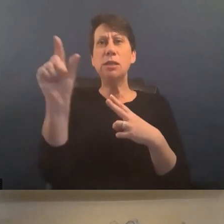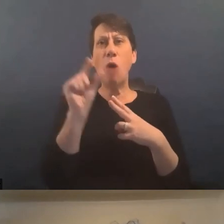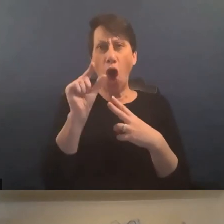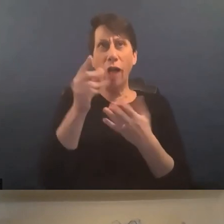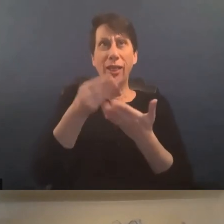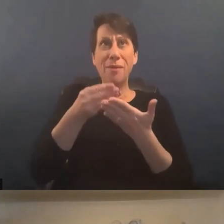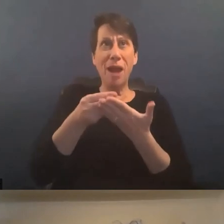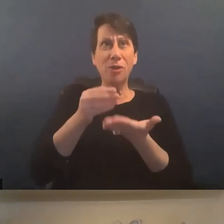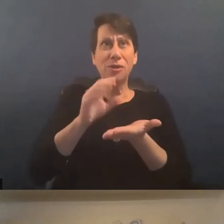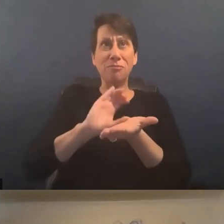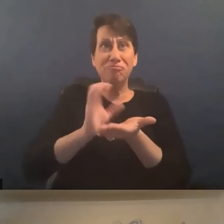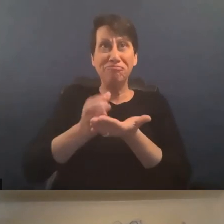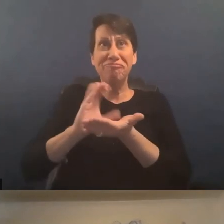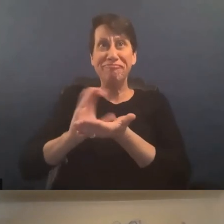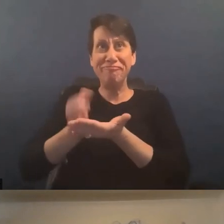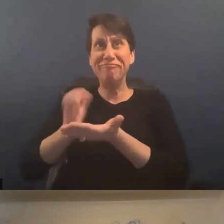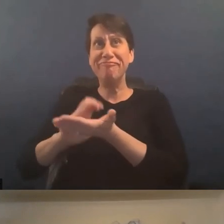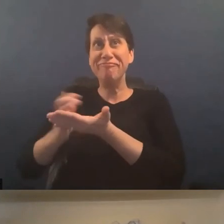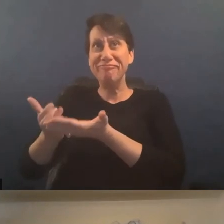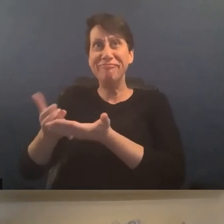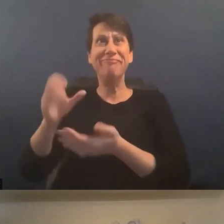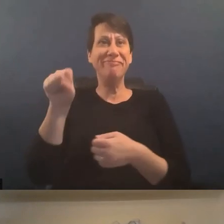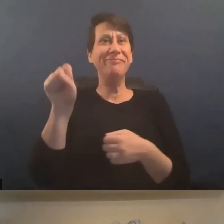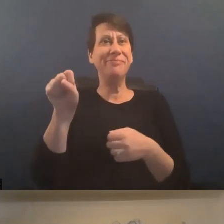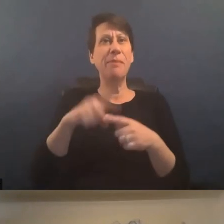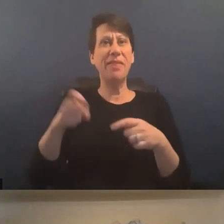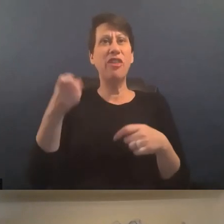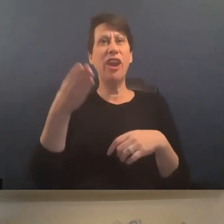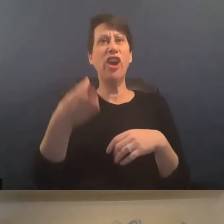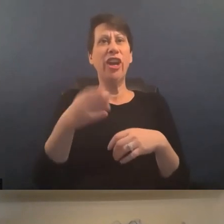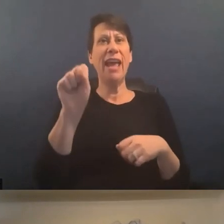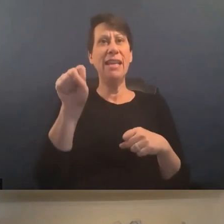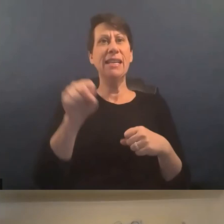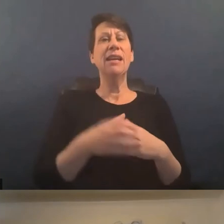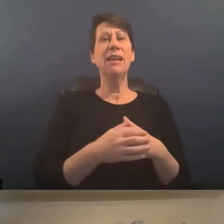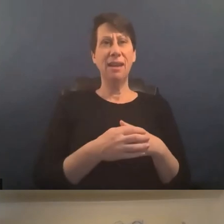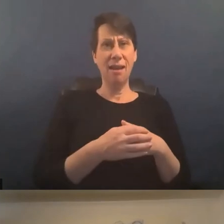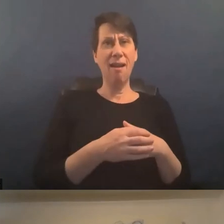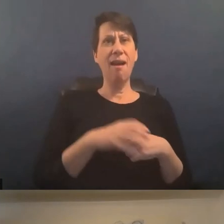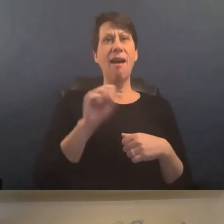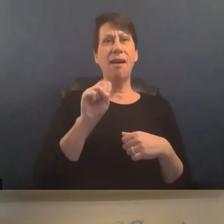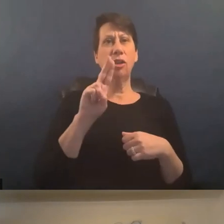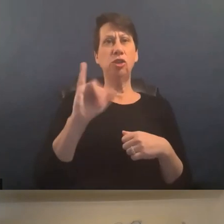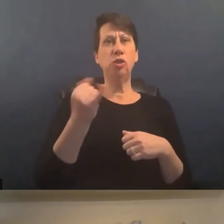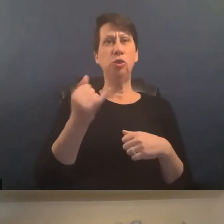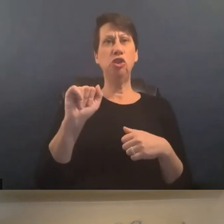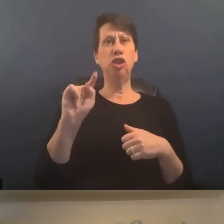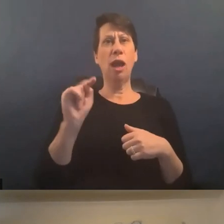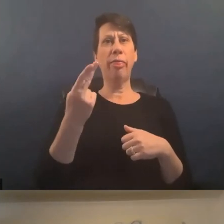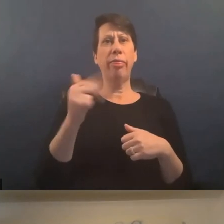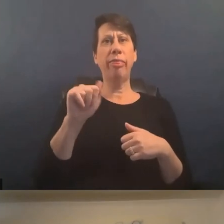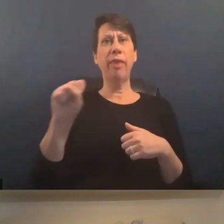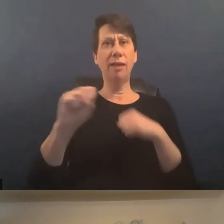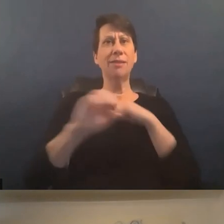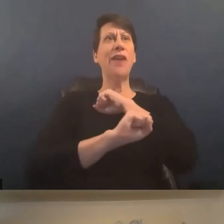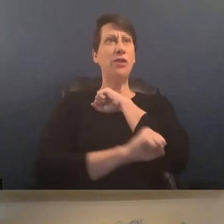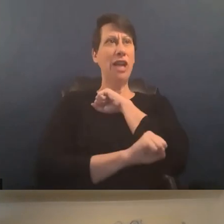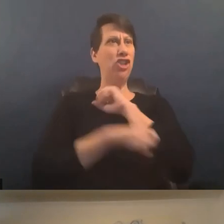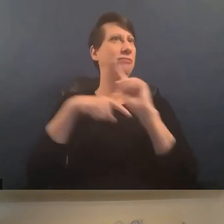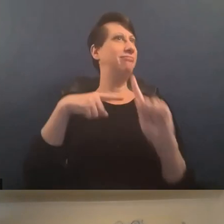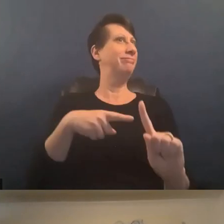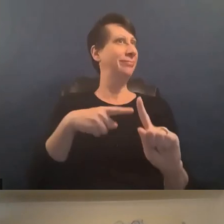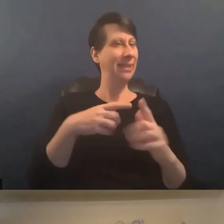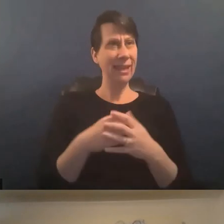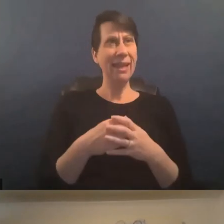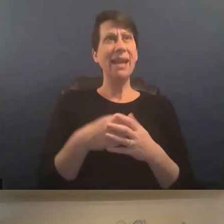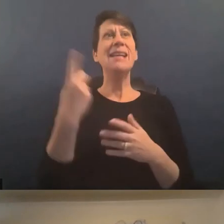yes they exist um so yeah we um we did have someone